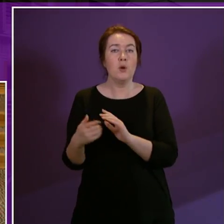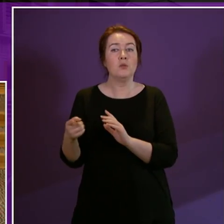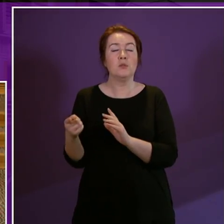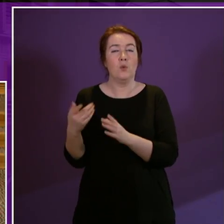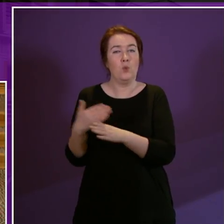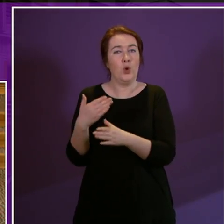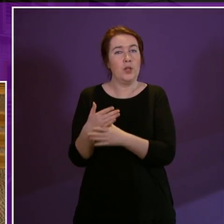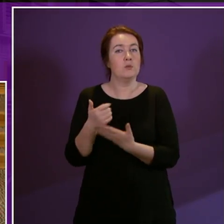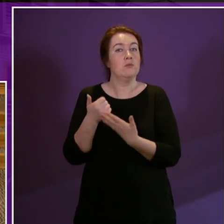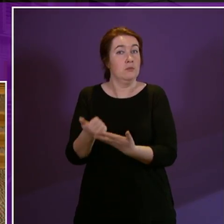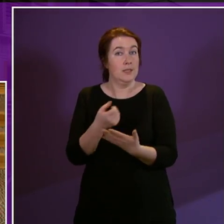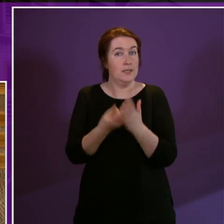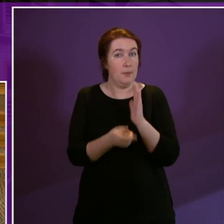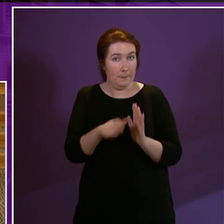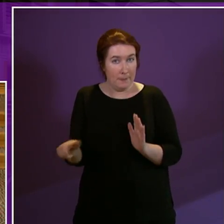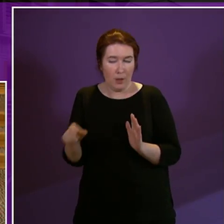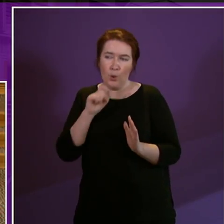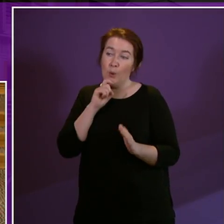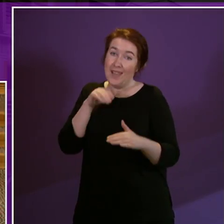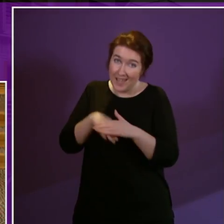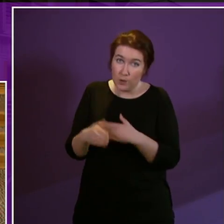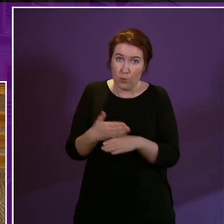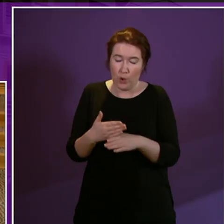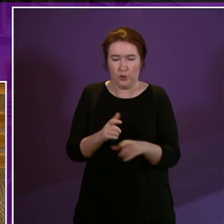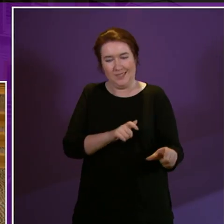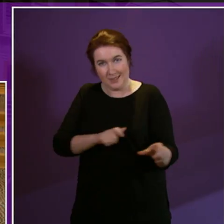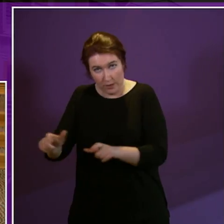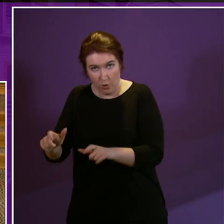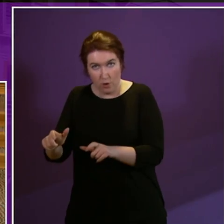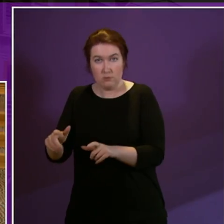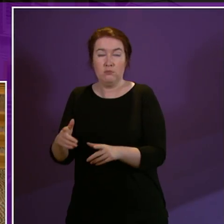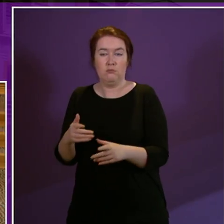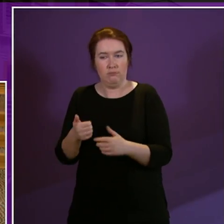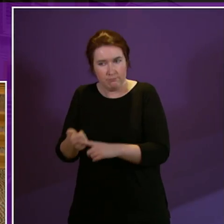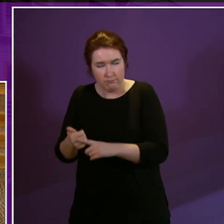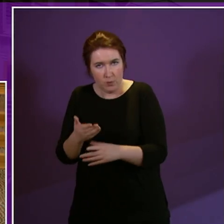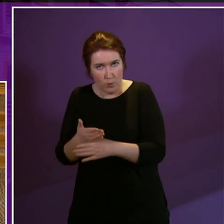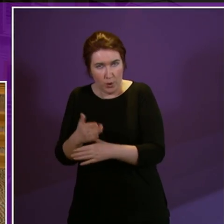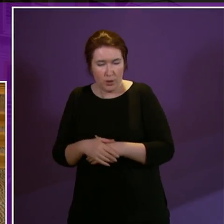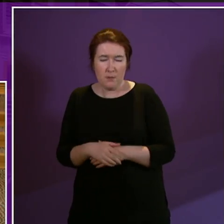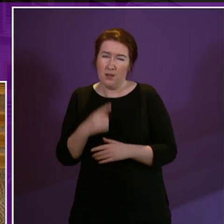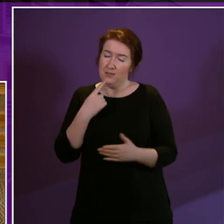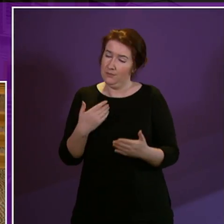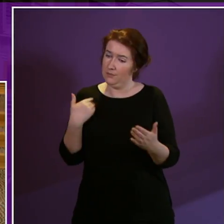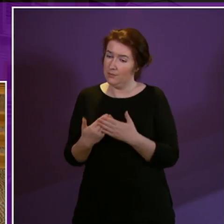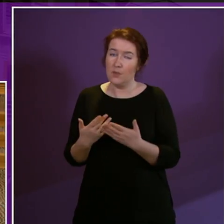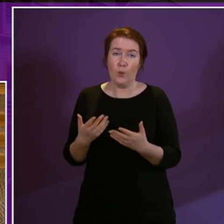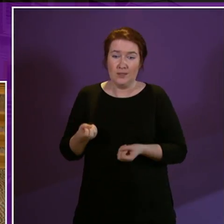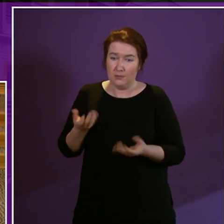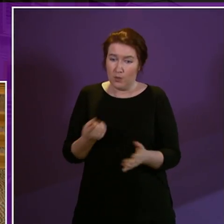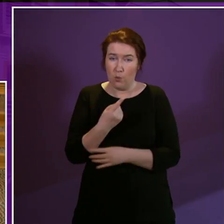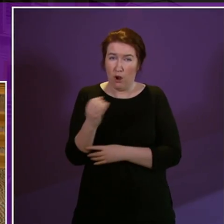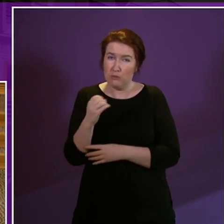working to help disabled people who are in work to stay in work but I have to say that already we spend £100 million